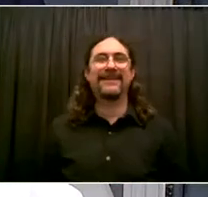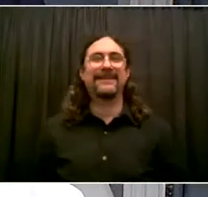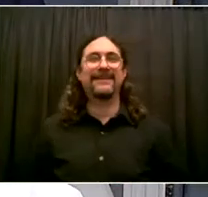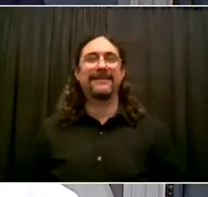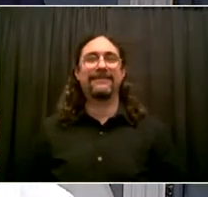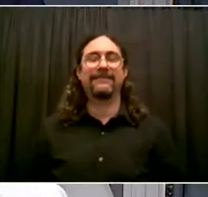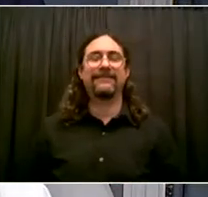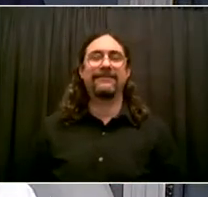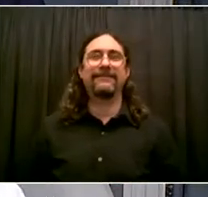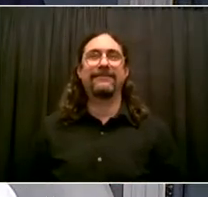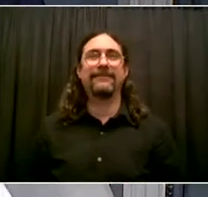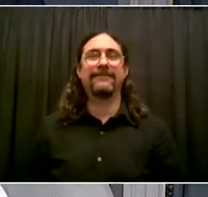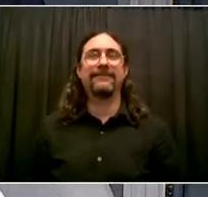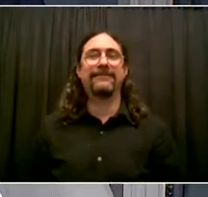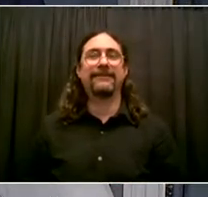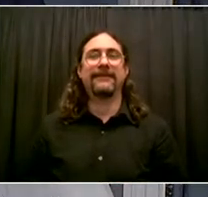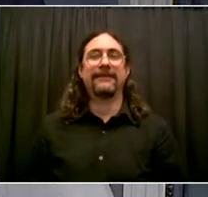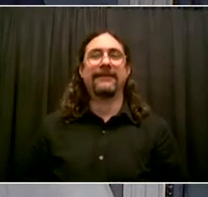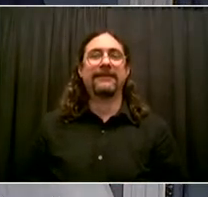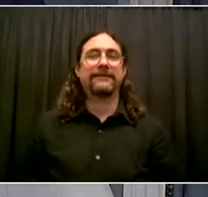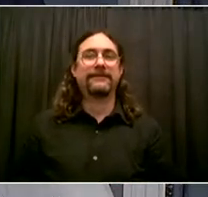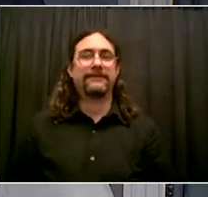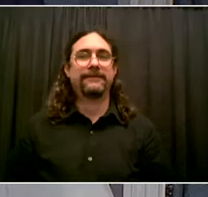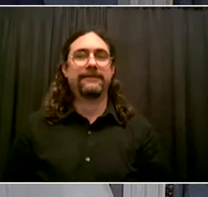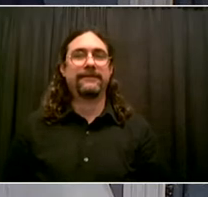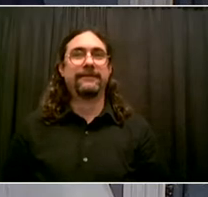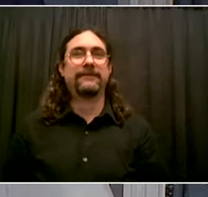Yes, my dear. Thank you for your moral support.